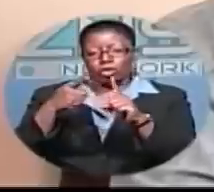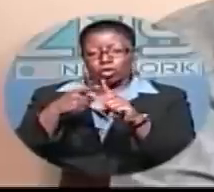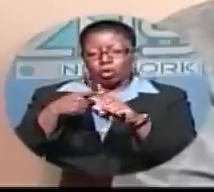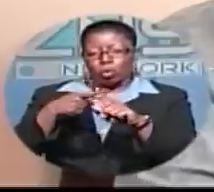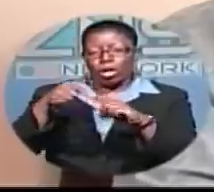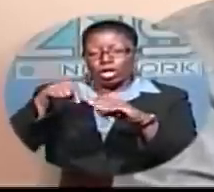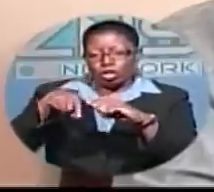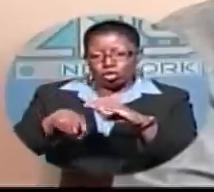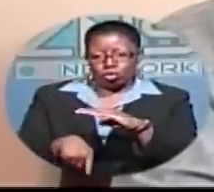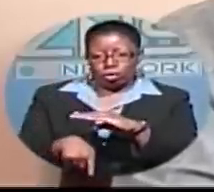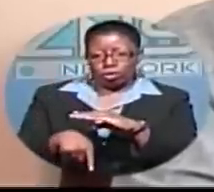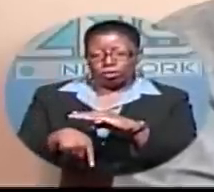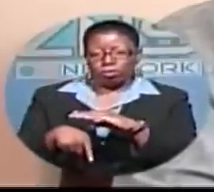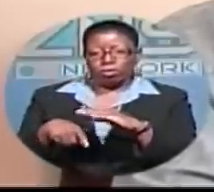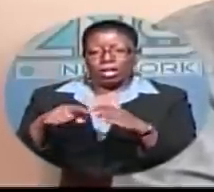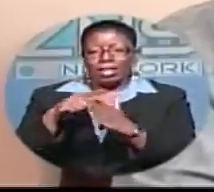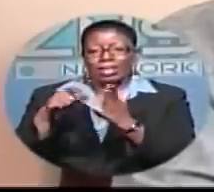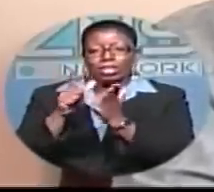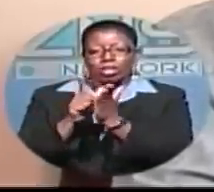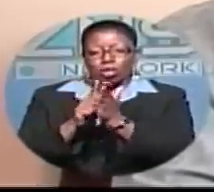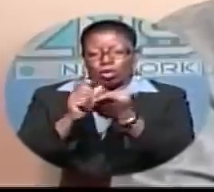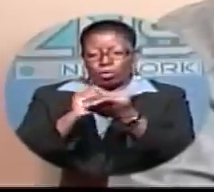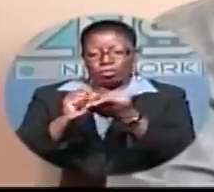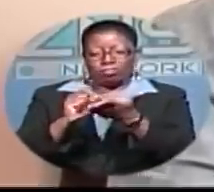This law was written quite some time ago.